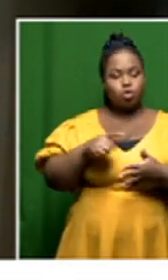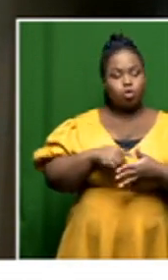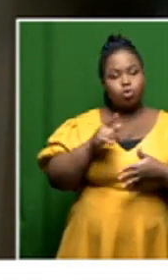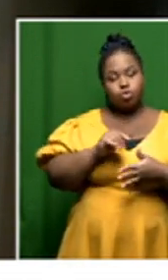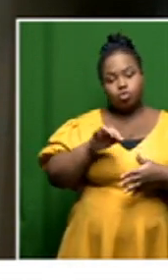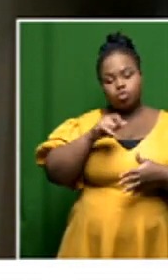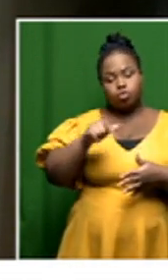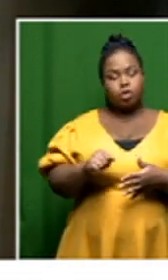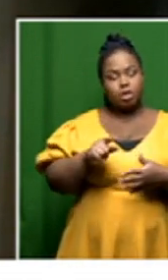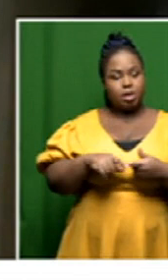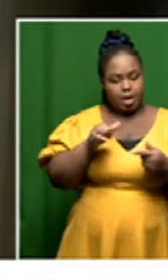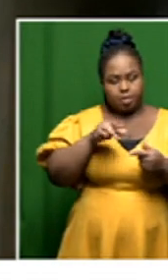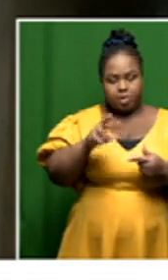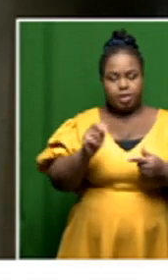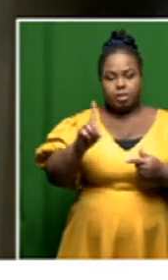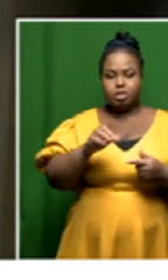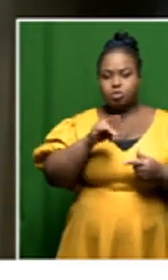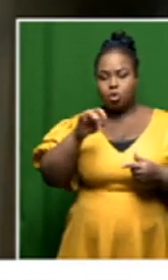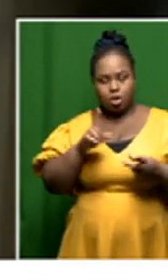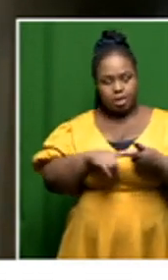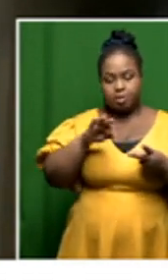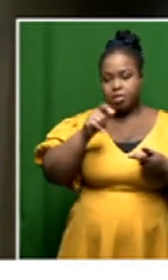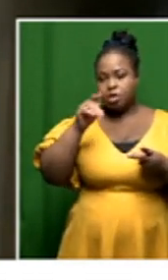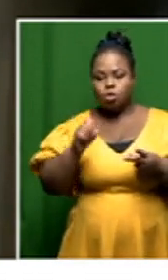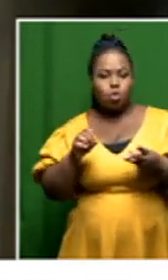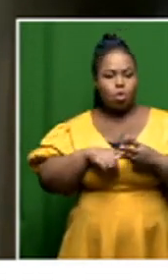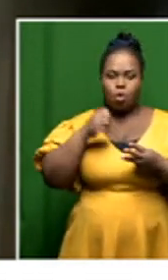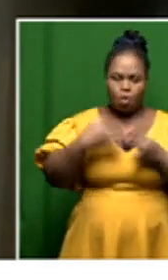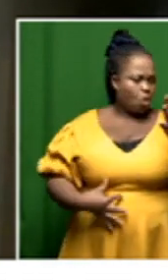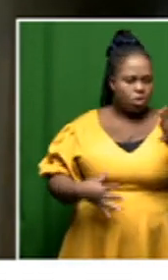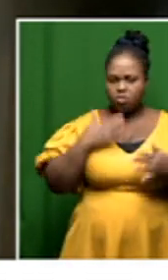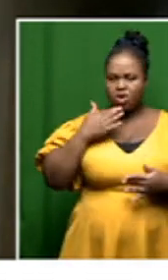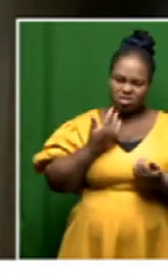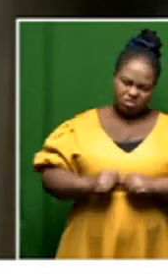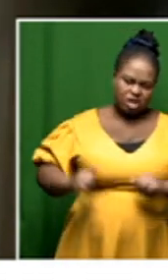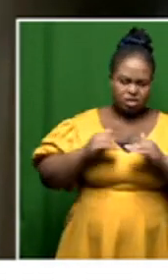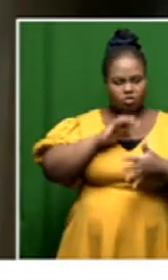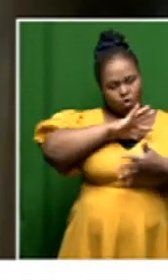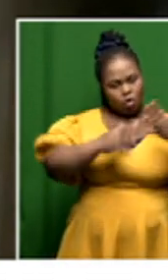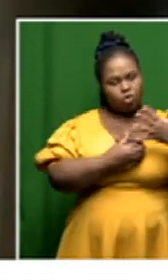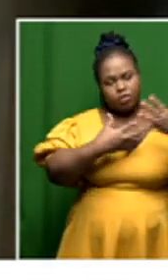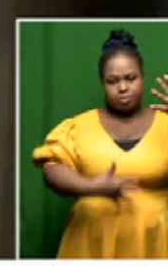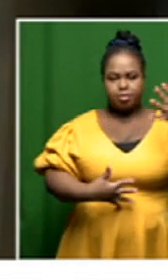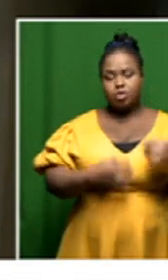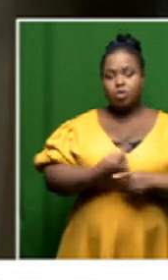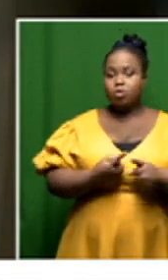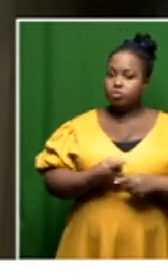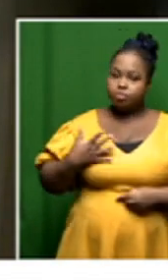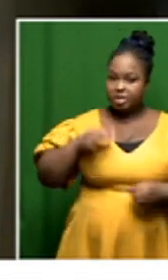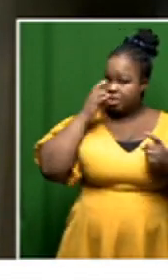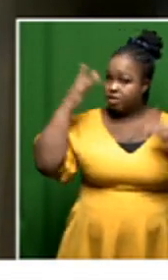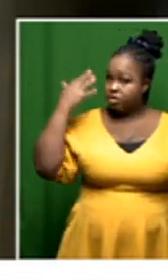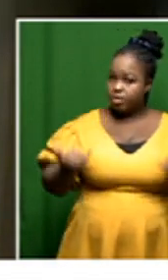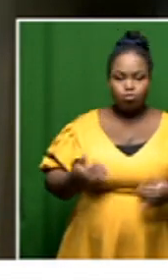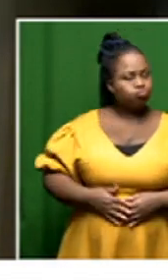noktula similan and ahmed timol and steve biko and everybody it is justice for them and that's what we're fighting for and we won't give up